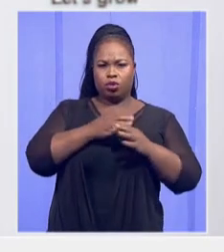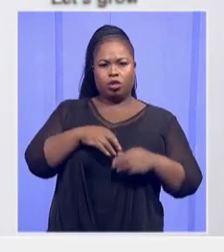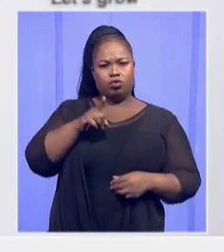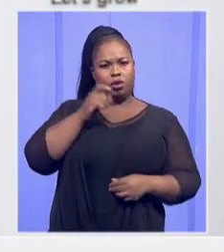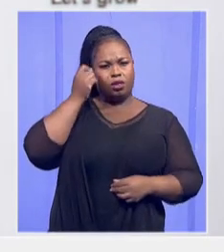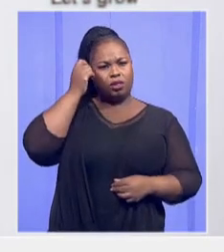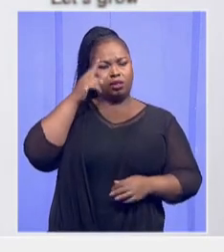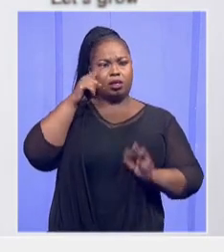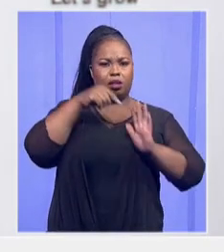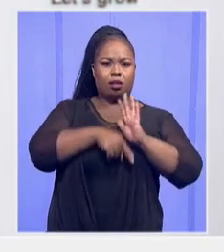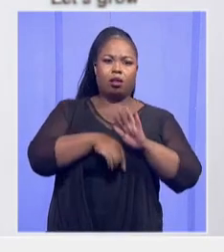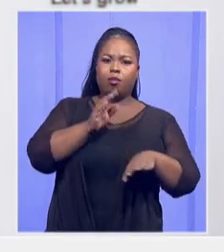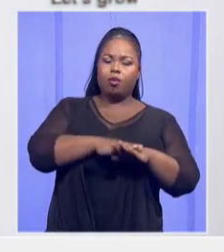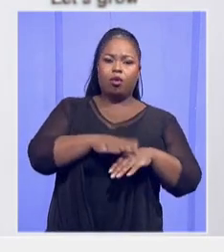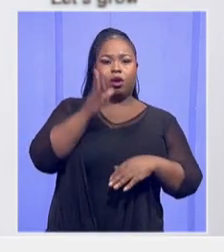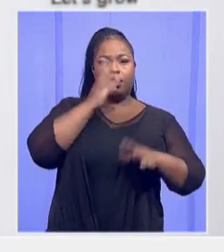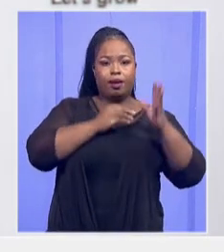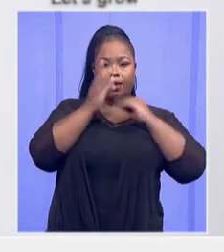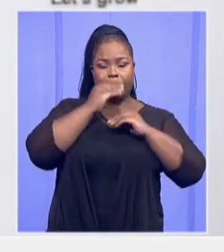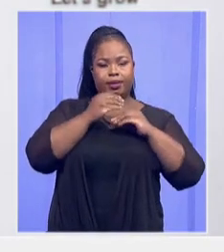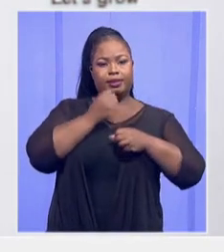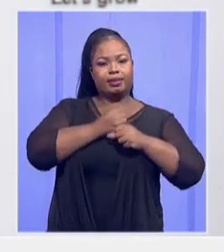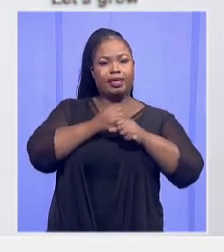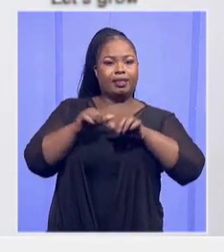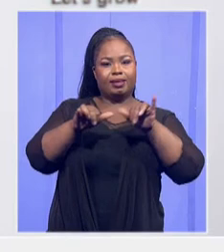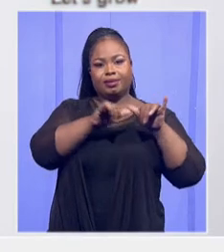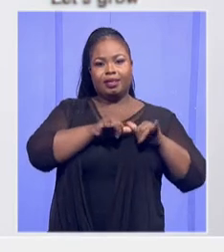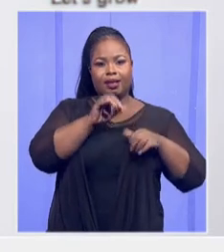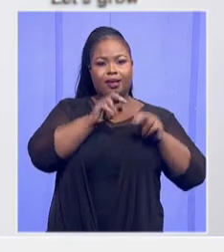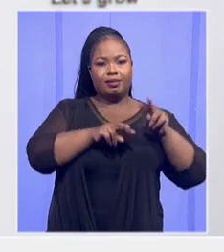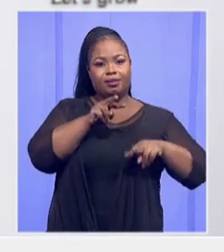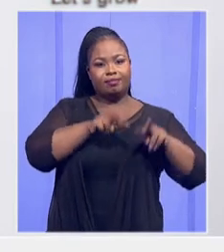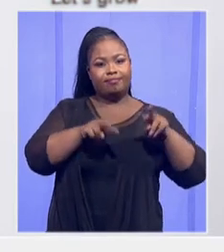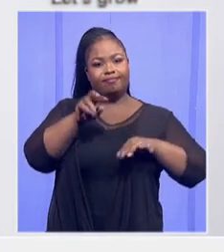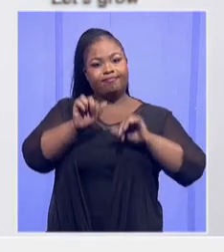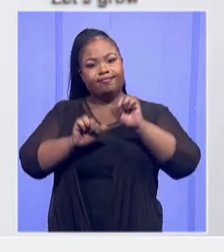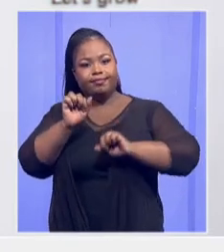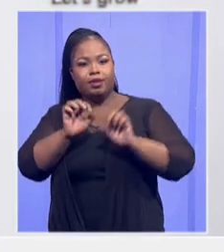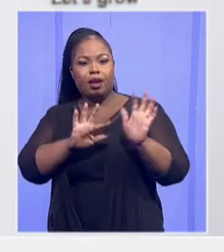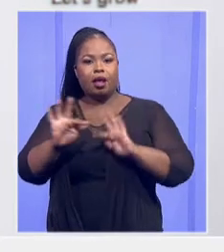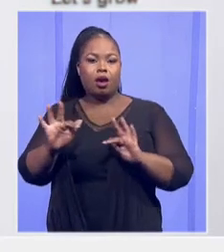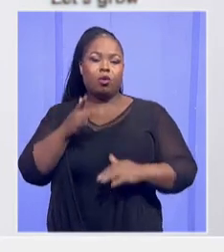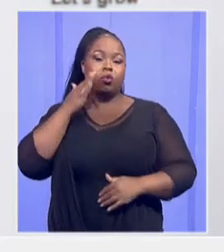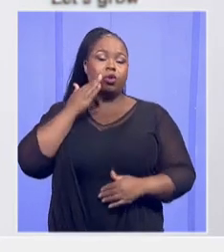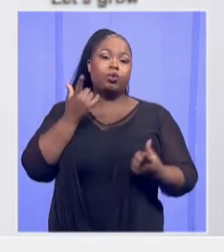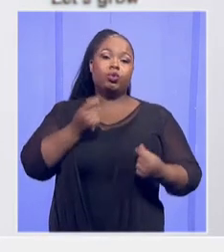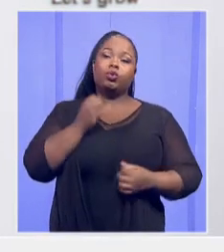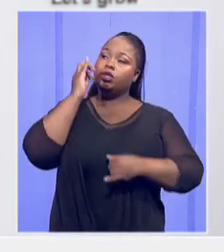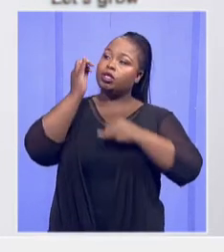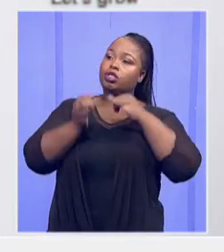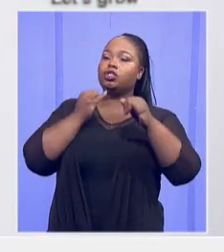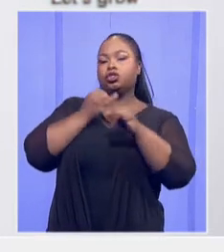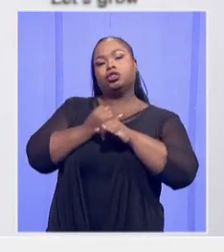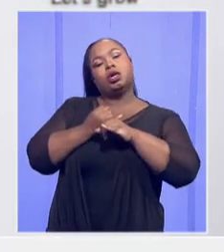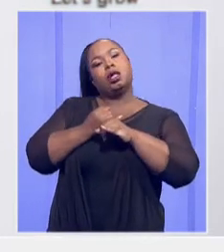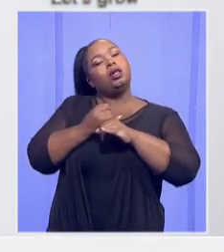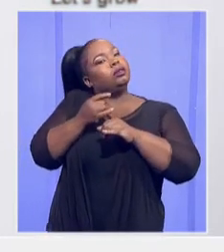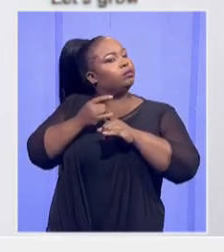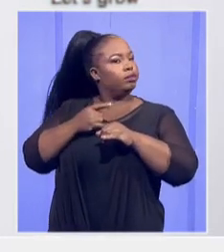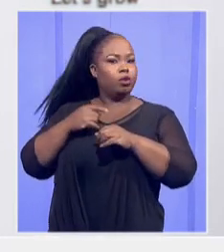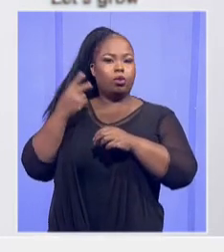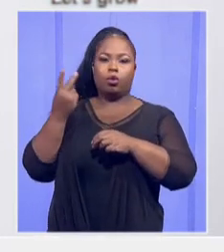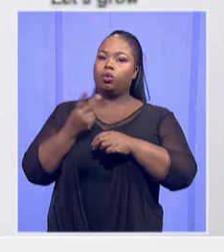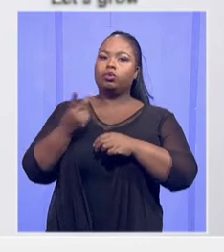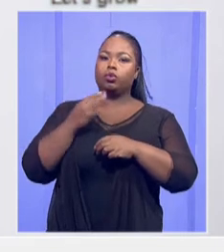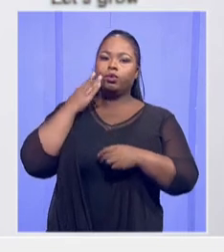unfortunately we only have a standard assessment of our system only when we do international benchmarking or